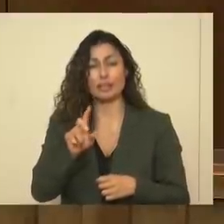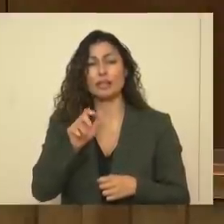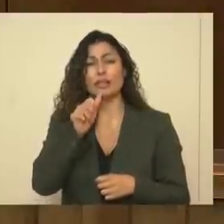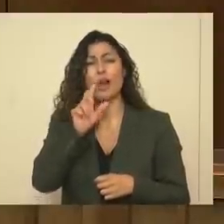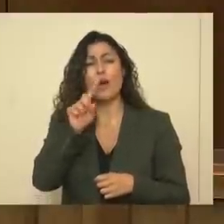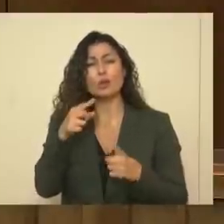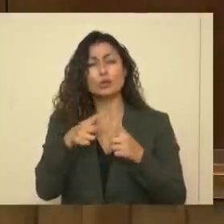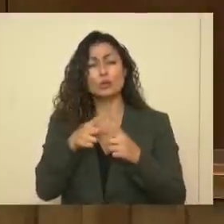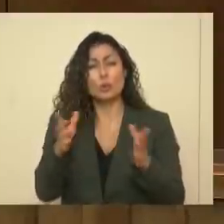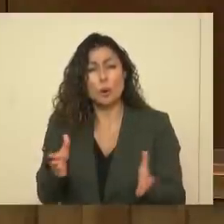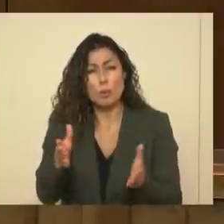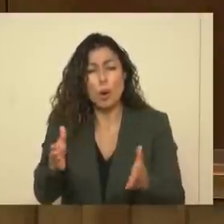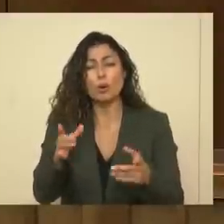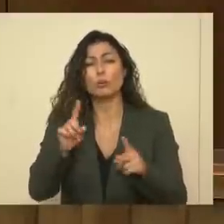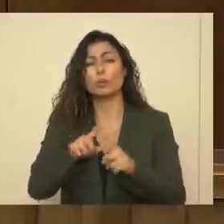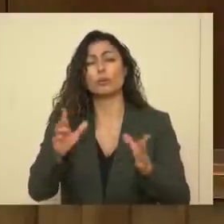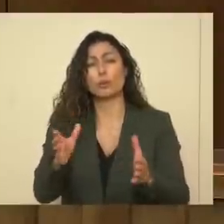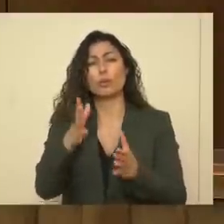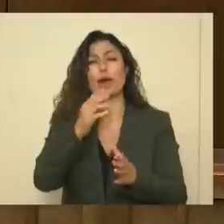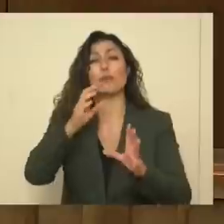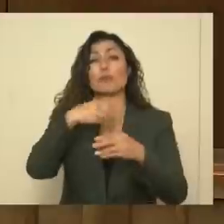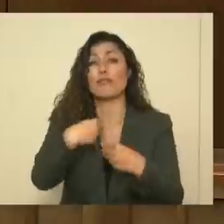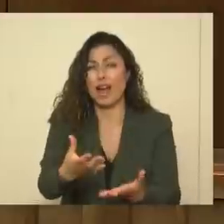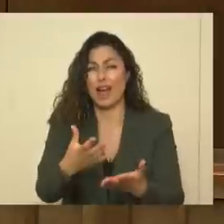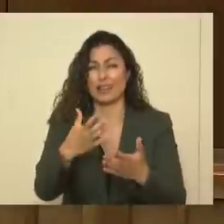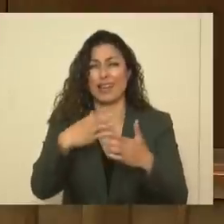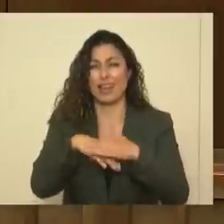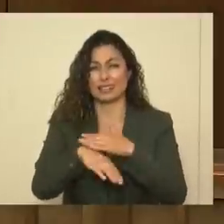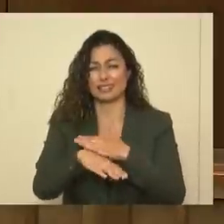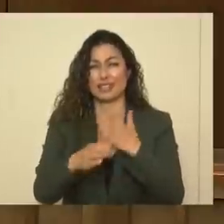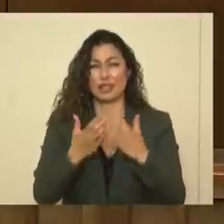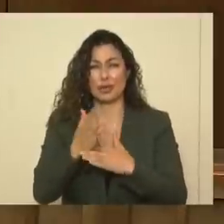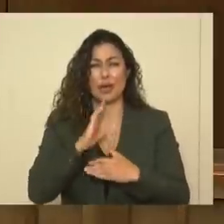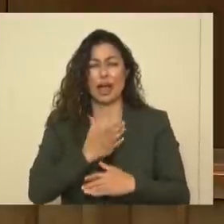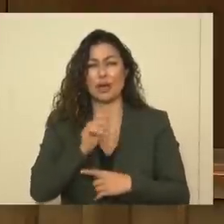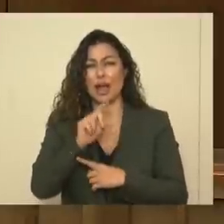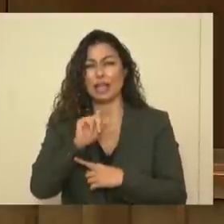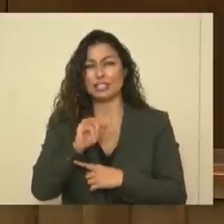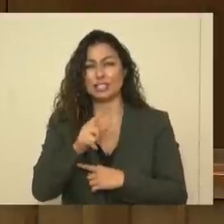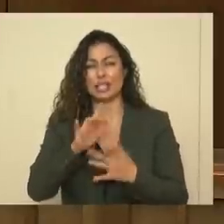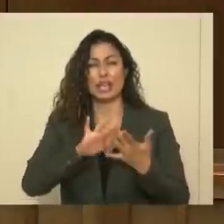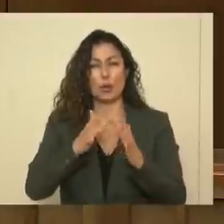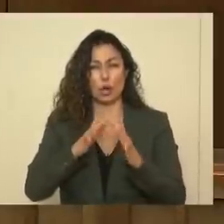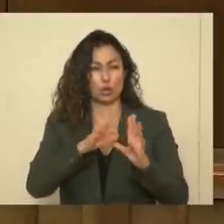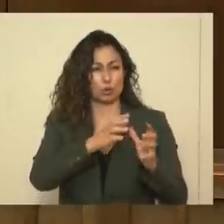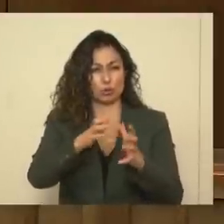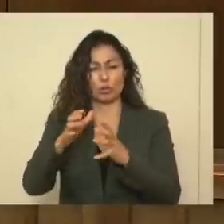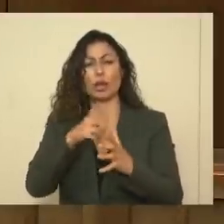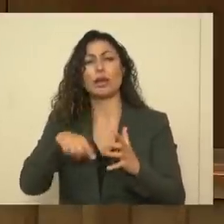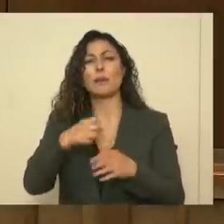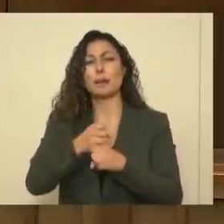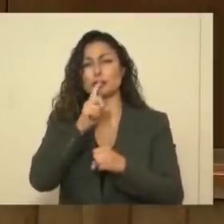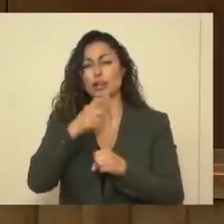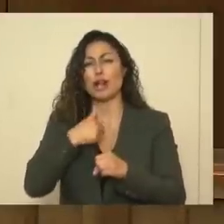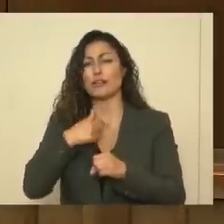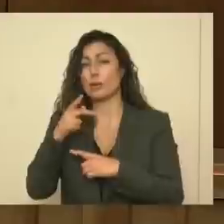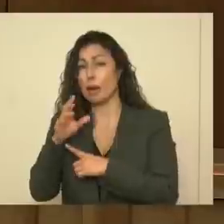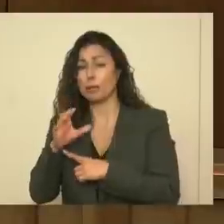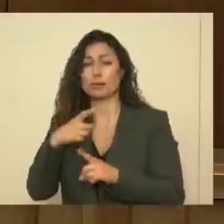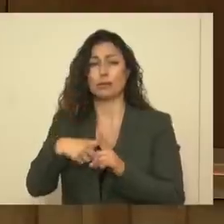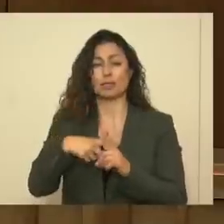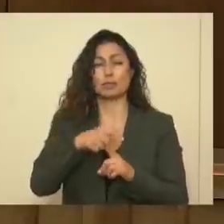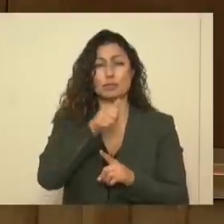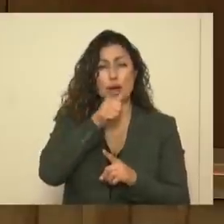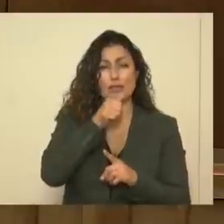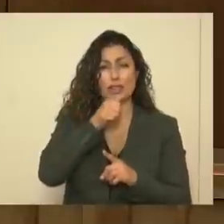not only promote, but also promote and provide access through our aging network to make sure that we have a public-private partnership, and that